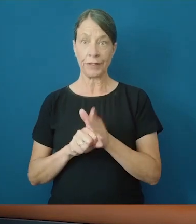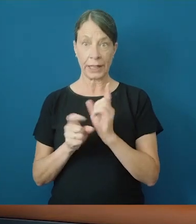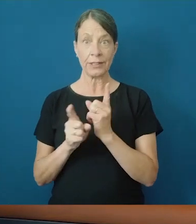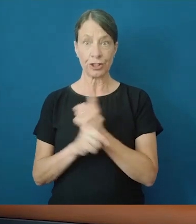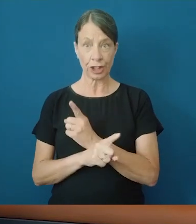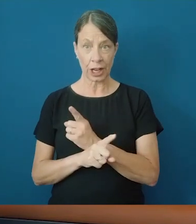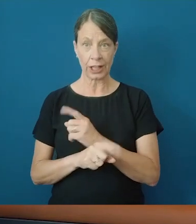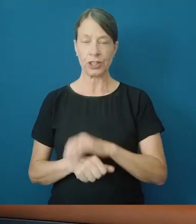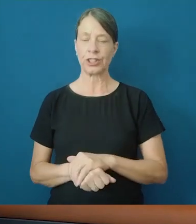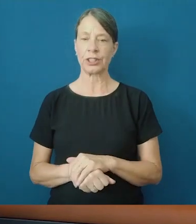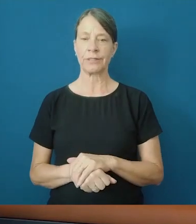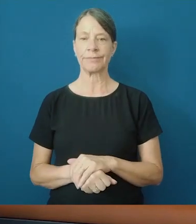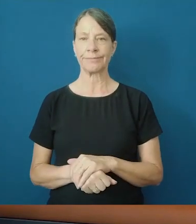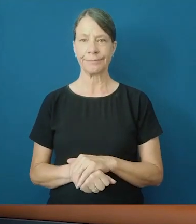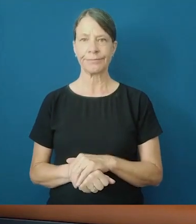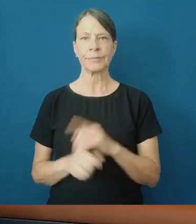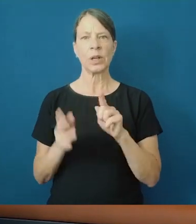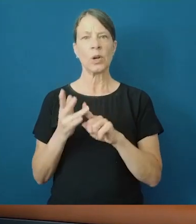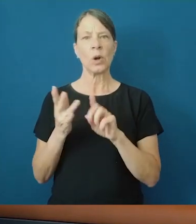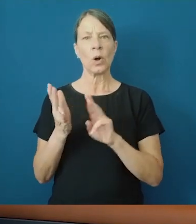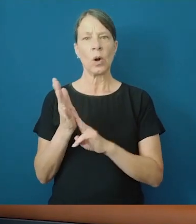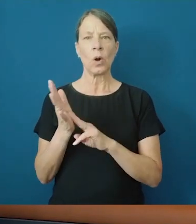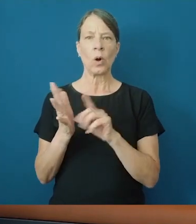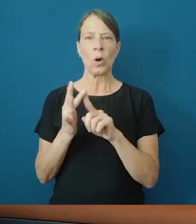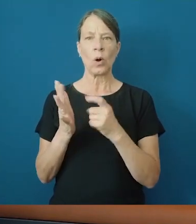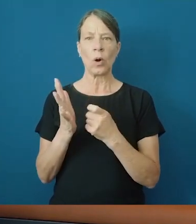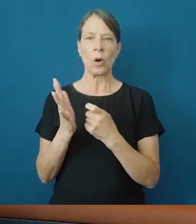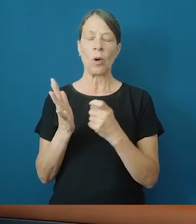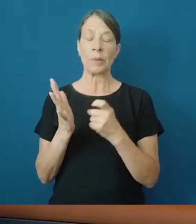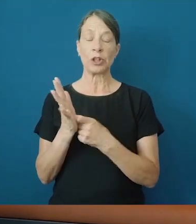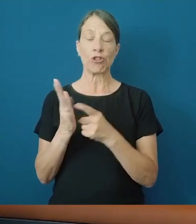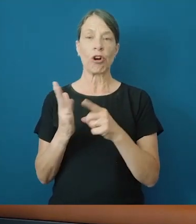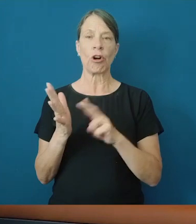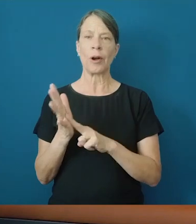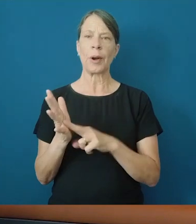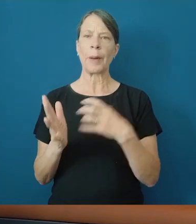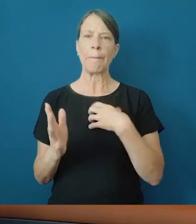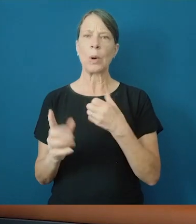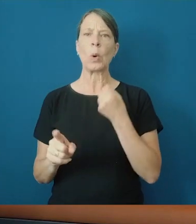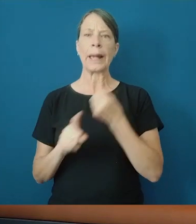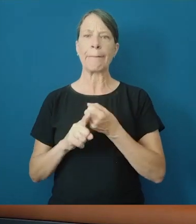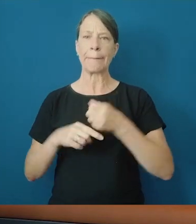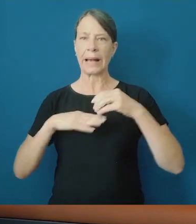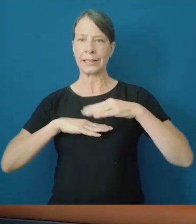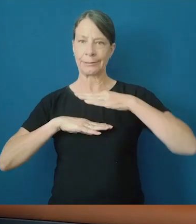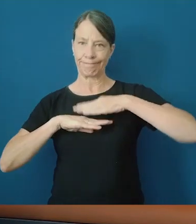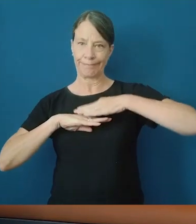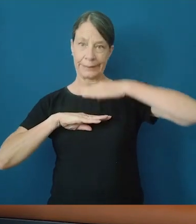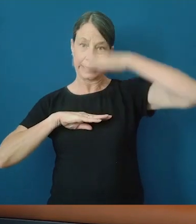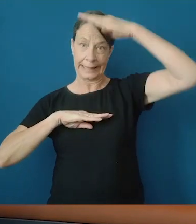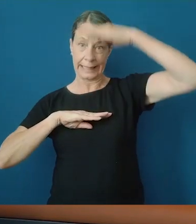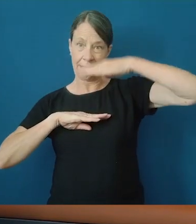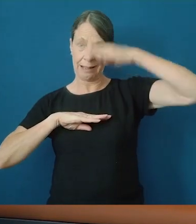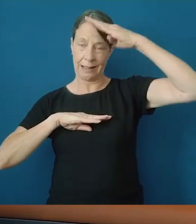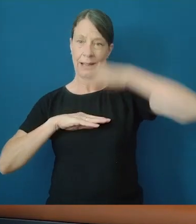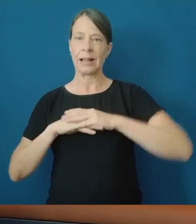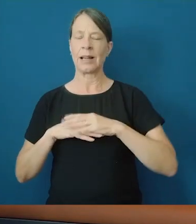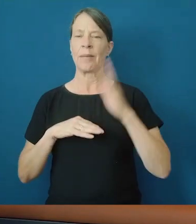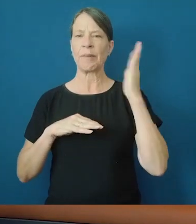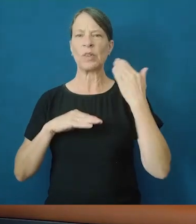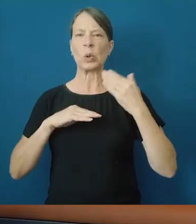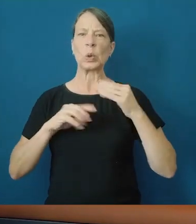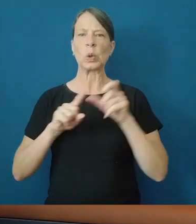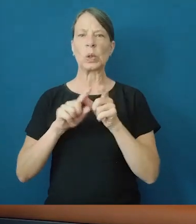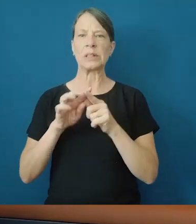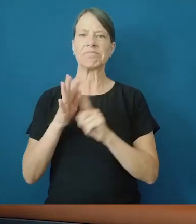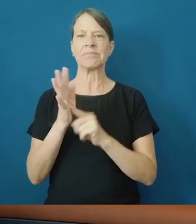itself changes and it seems that Omicron tends to affect the upper respiratory tract more than previous variants, more than delta. That might